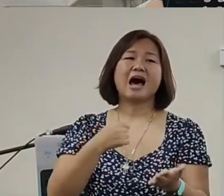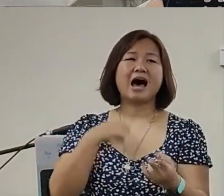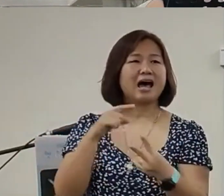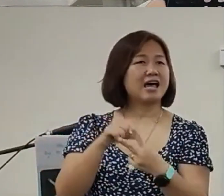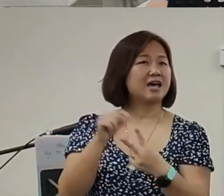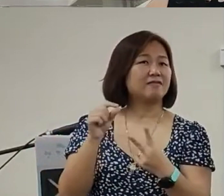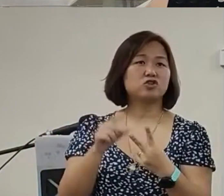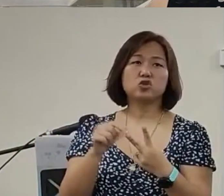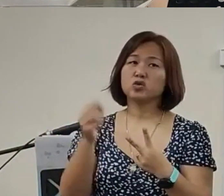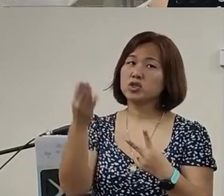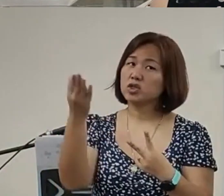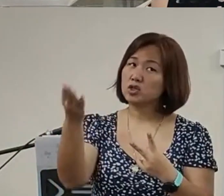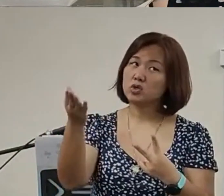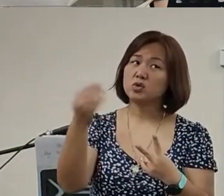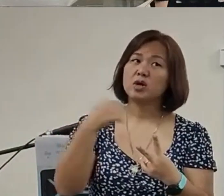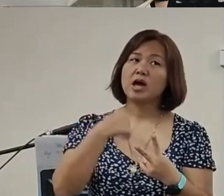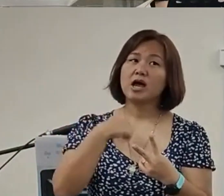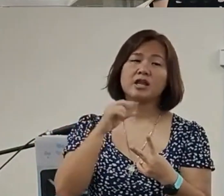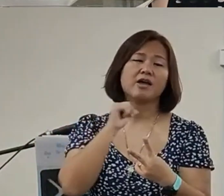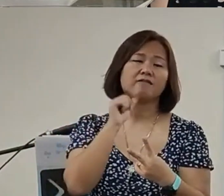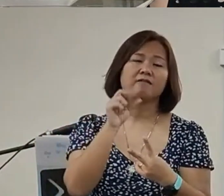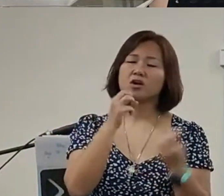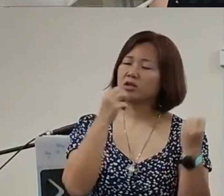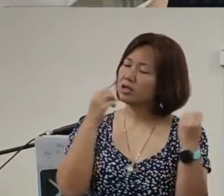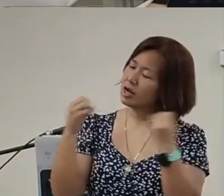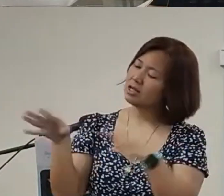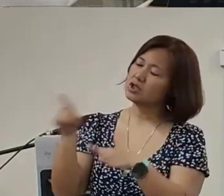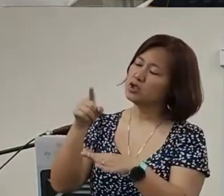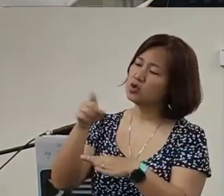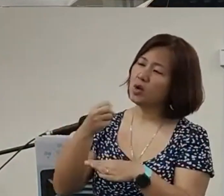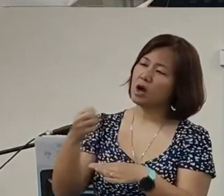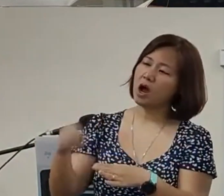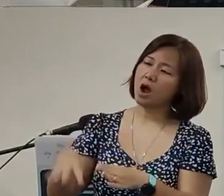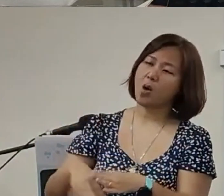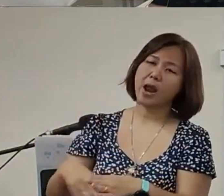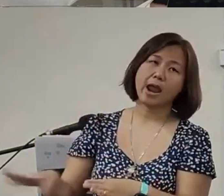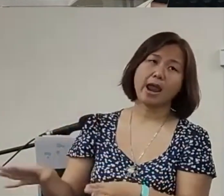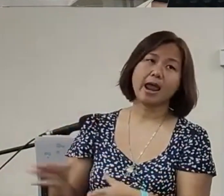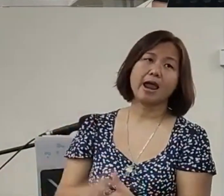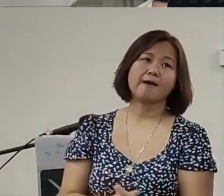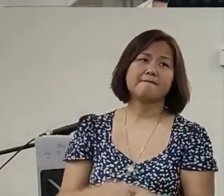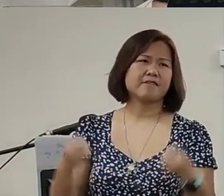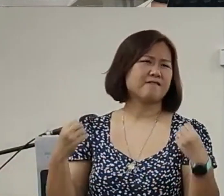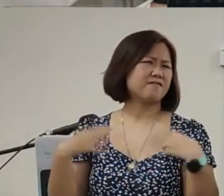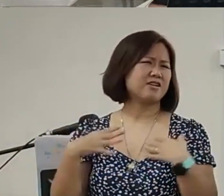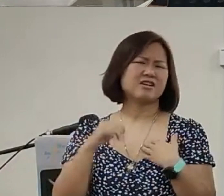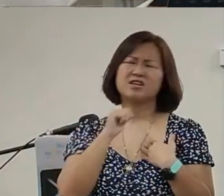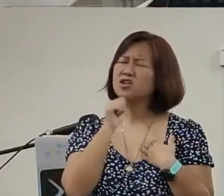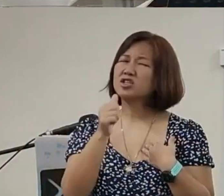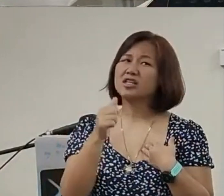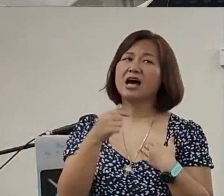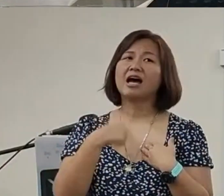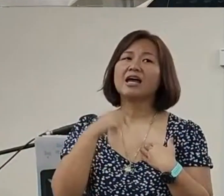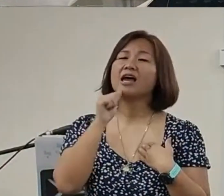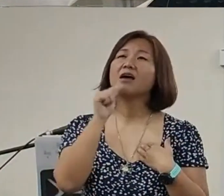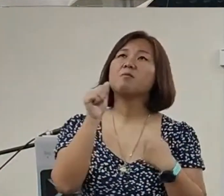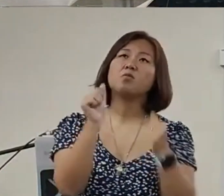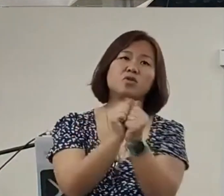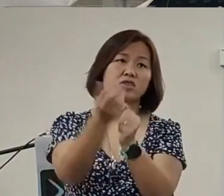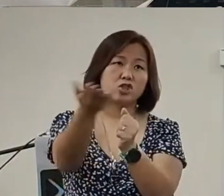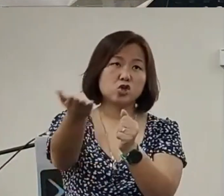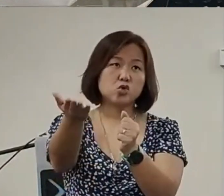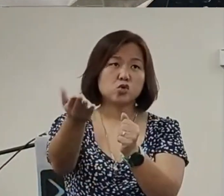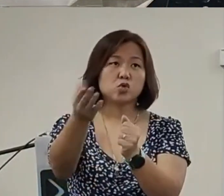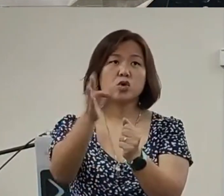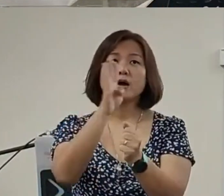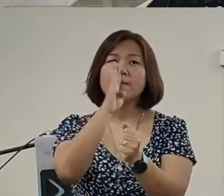I have chosen you and have not cast you away fear not for I am